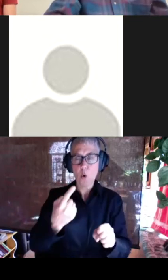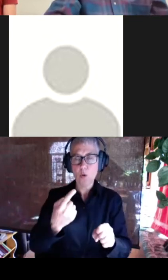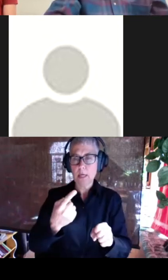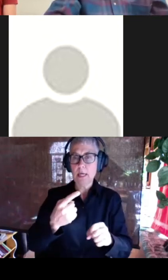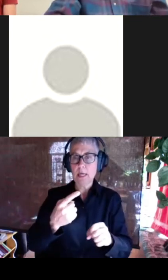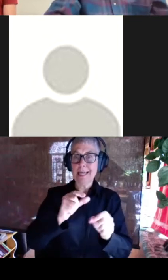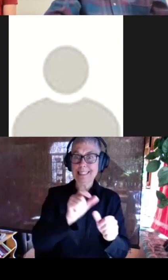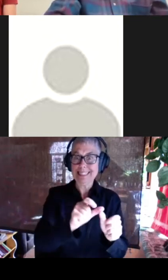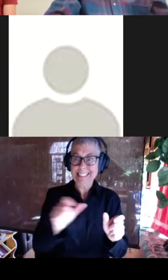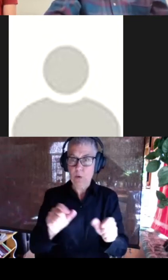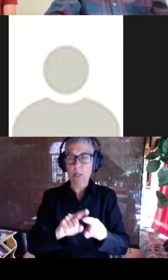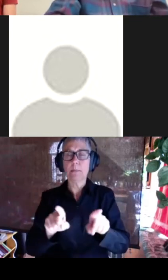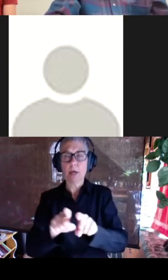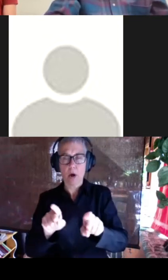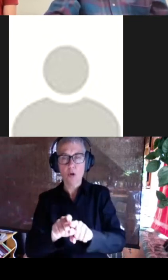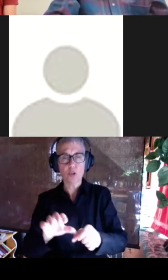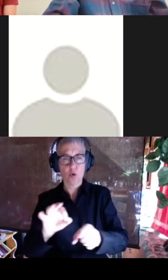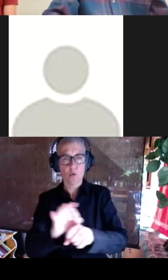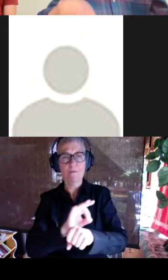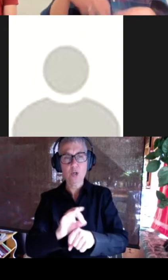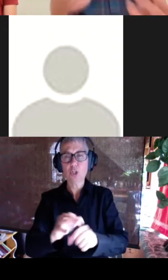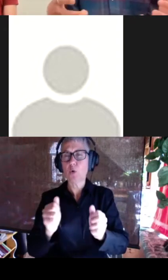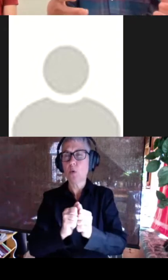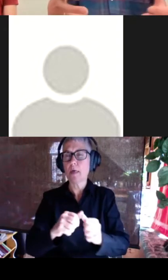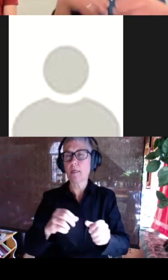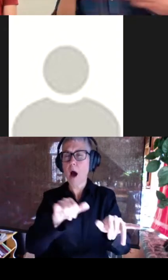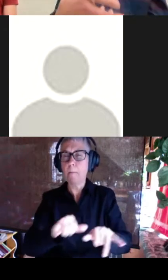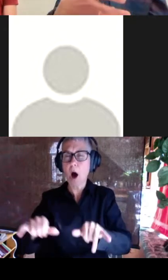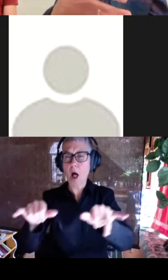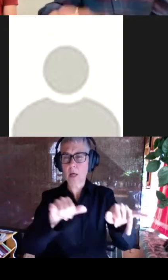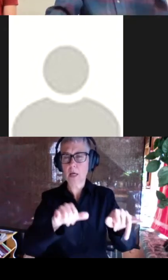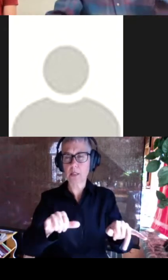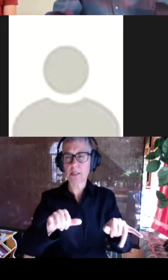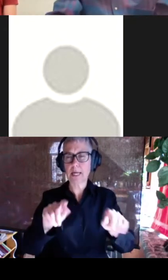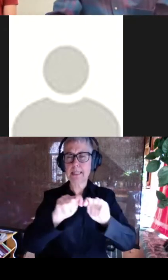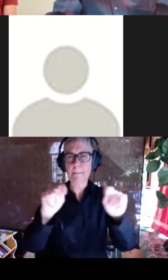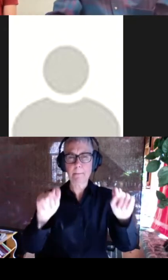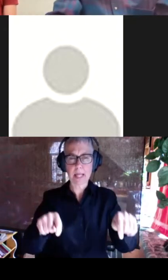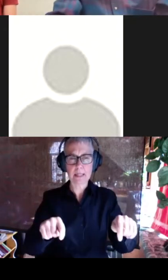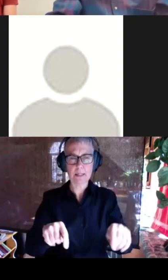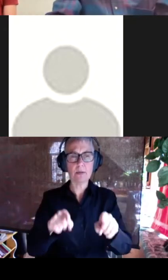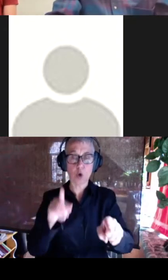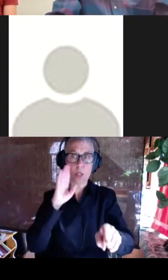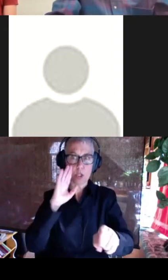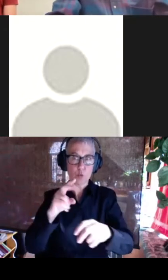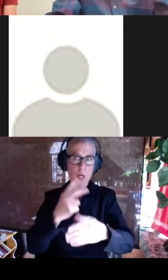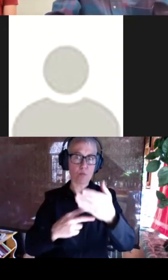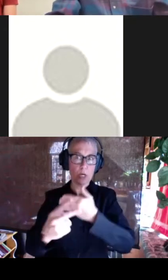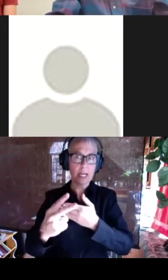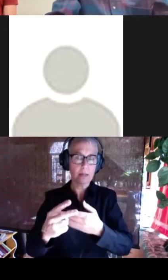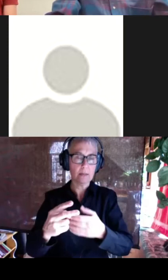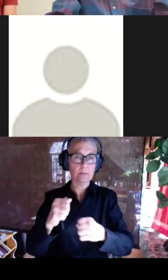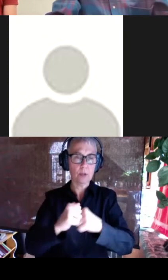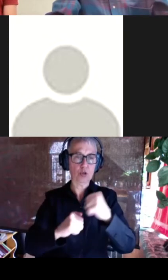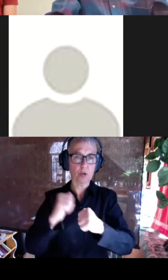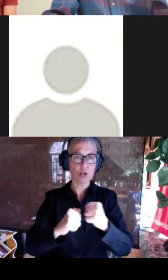as well in the form of homologous templates. And these functions would predict a structure. And these neural networks